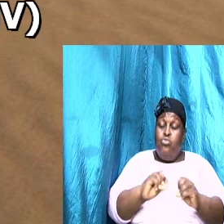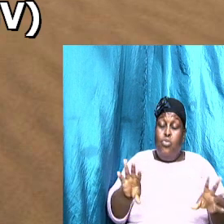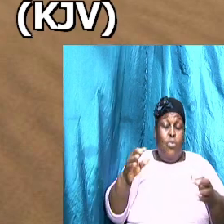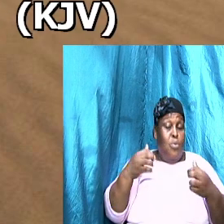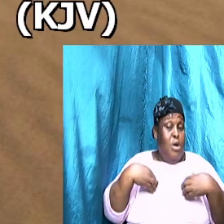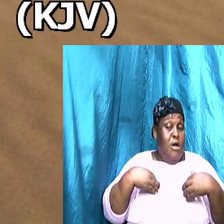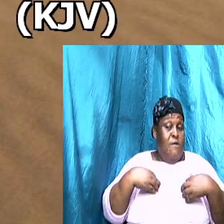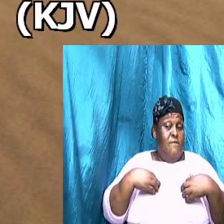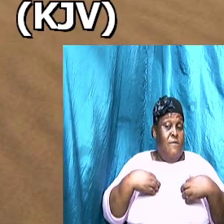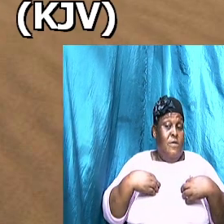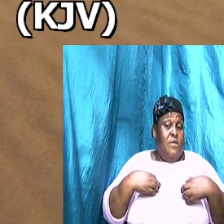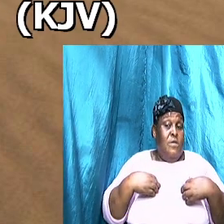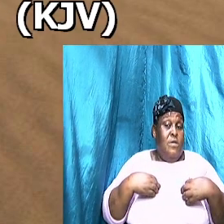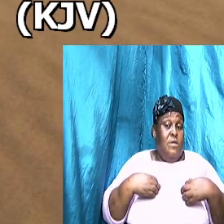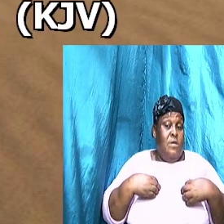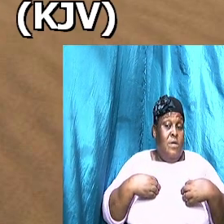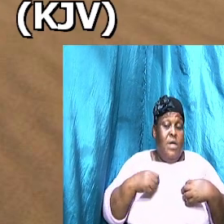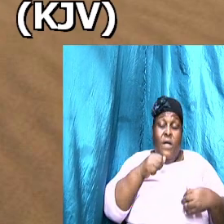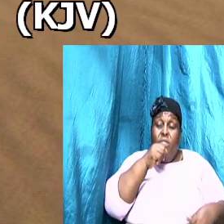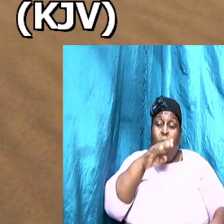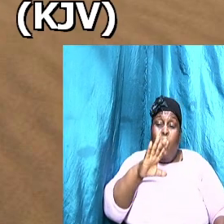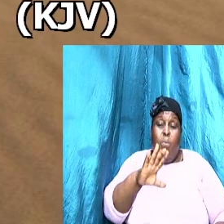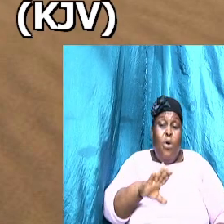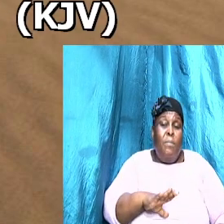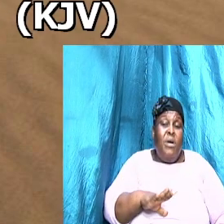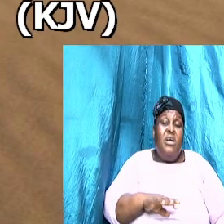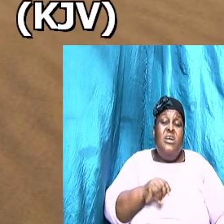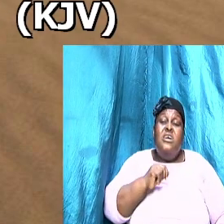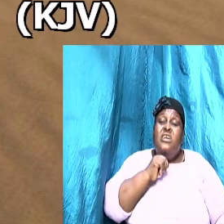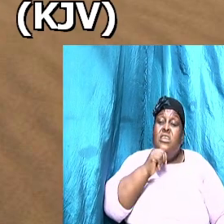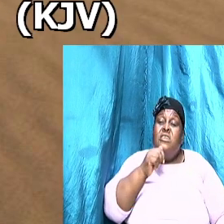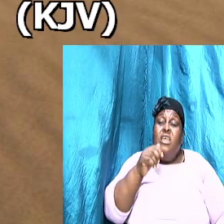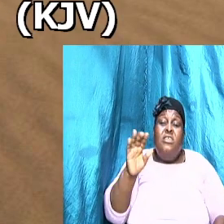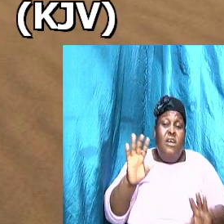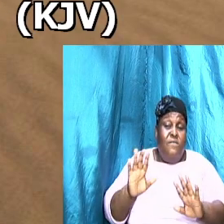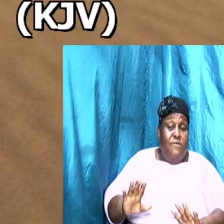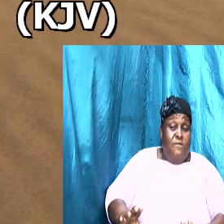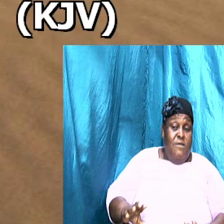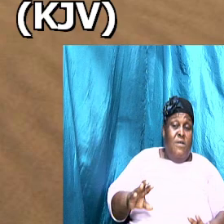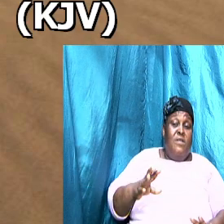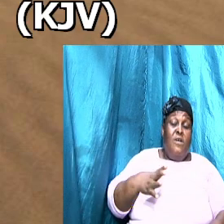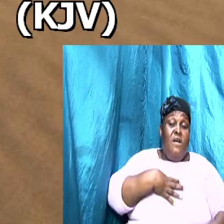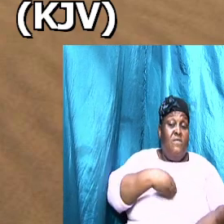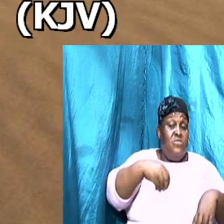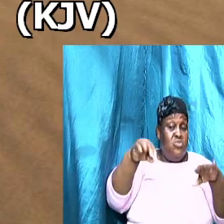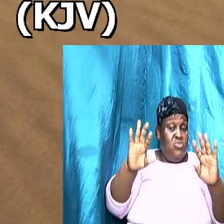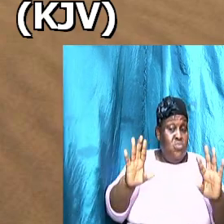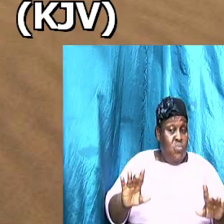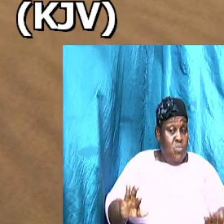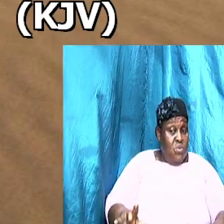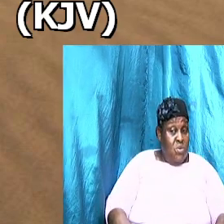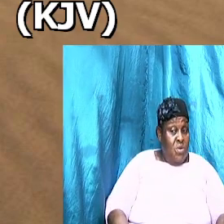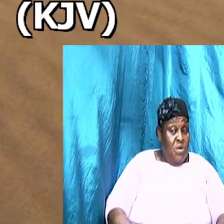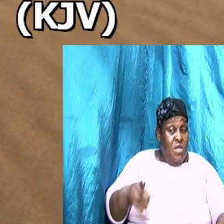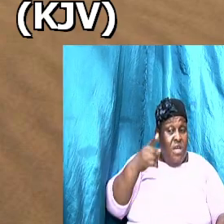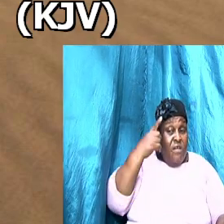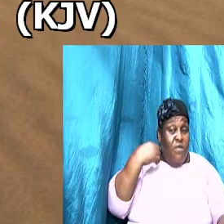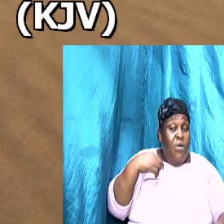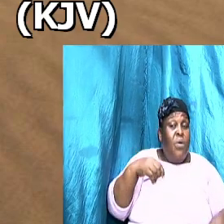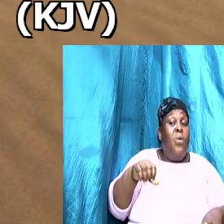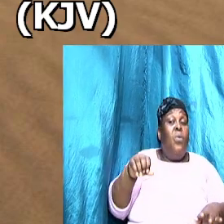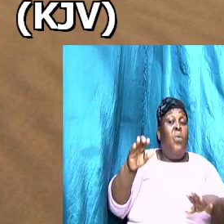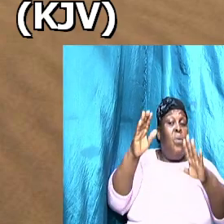needy and she helps she's not afraid of the snow for her